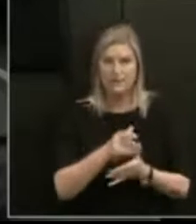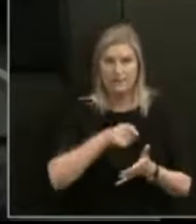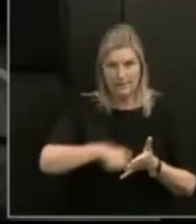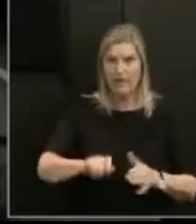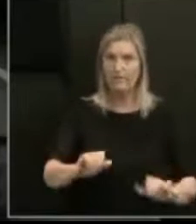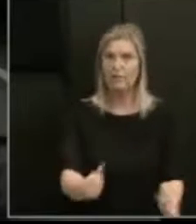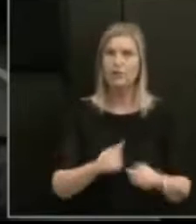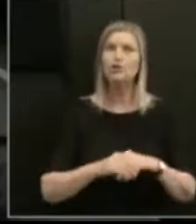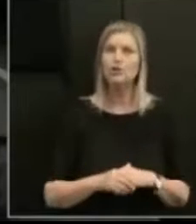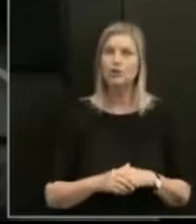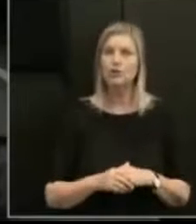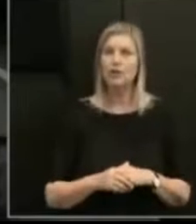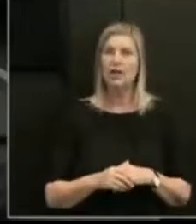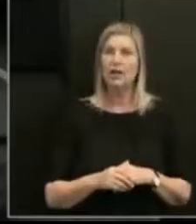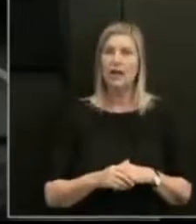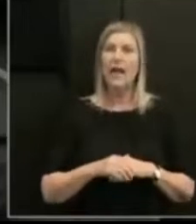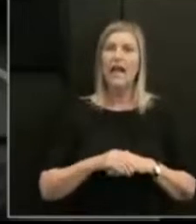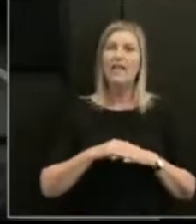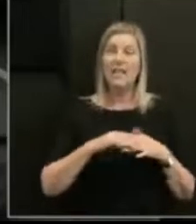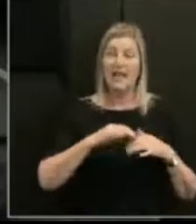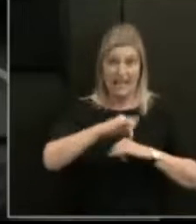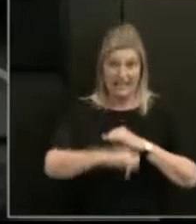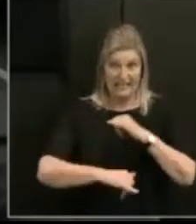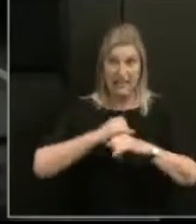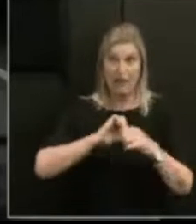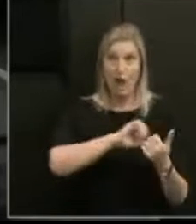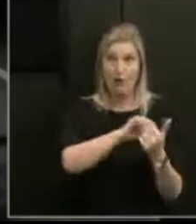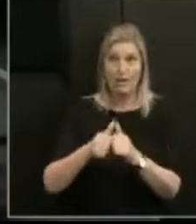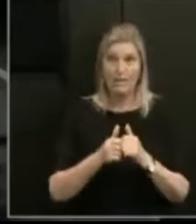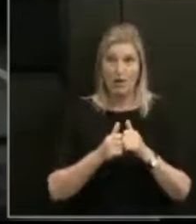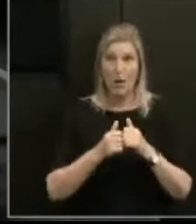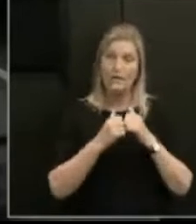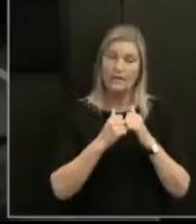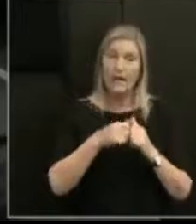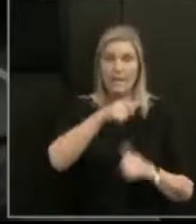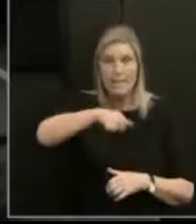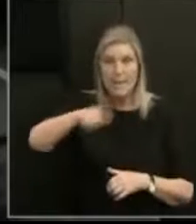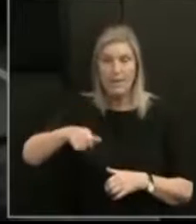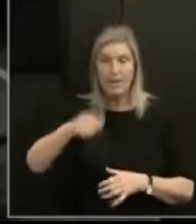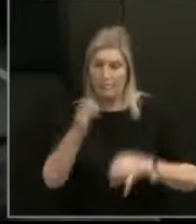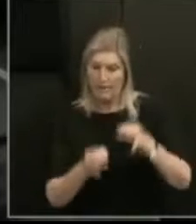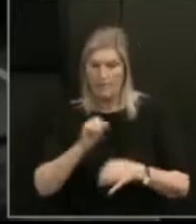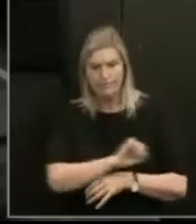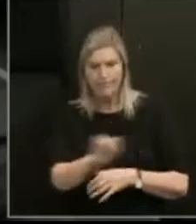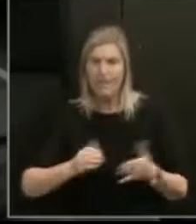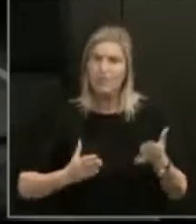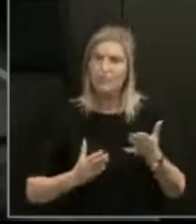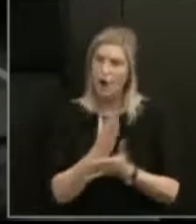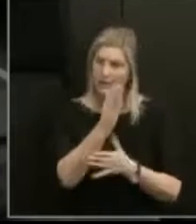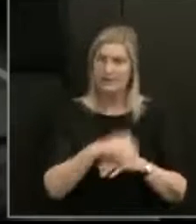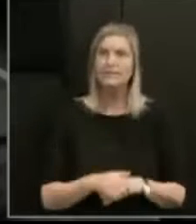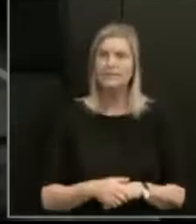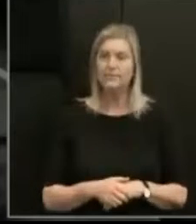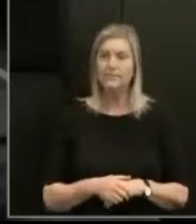and Political Rights. We have also endorsed the Declaration of the Rights of Indigenous Peoples. These